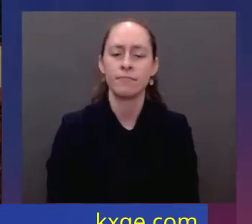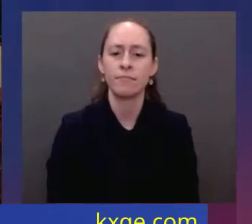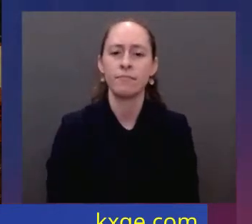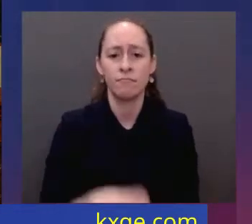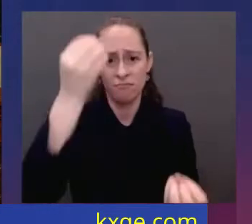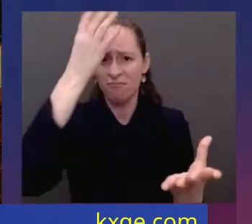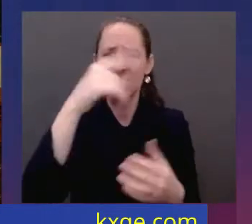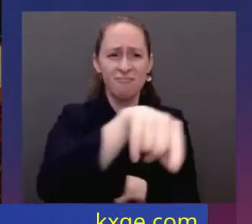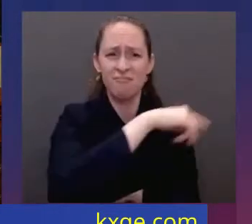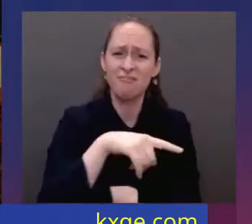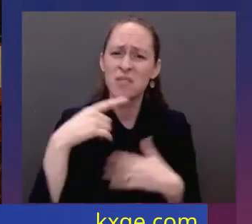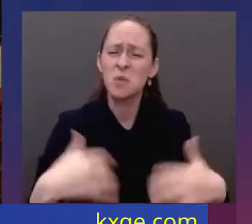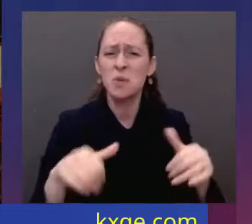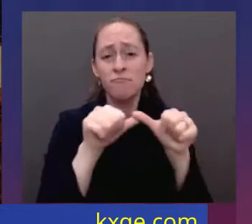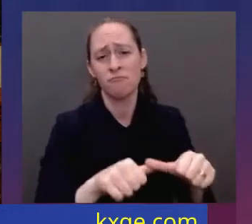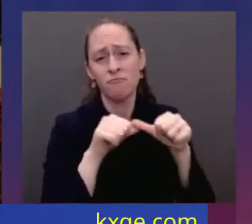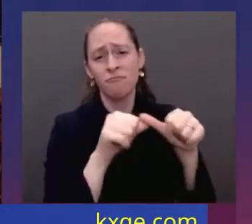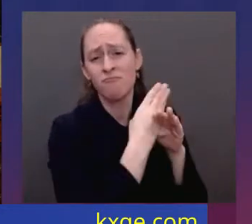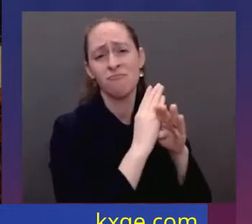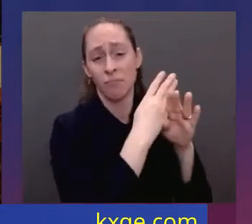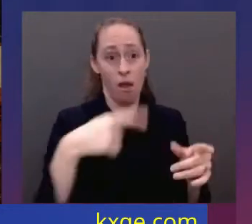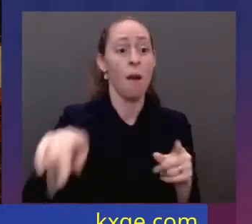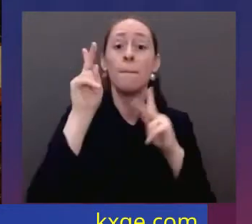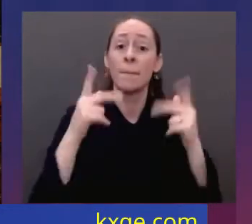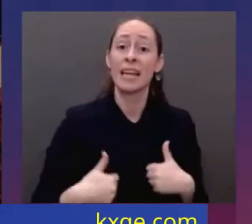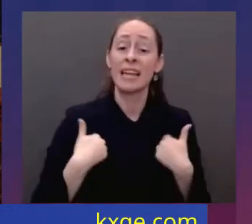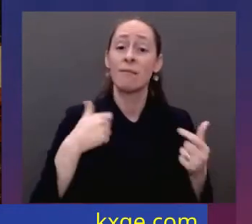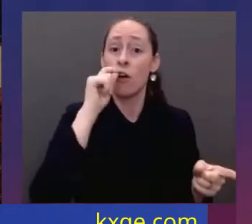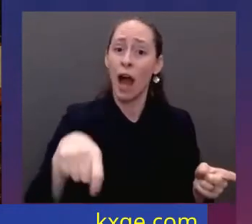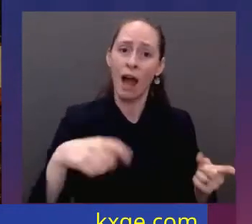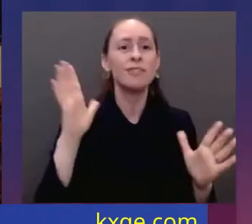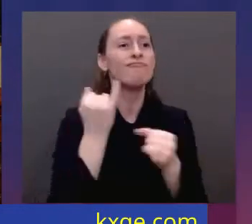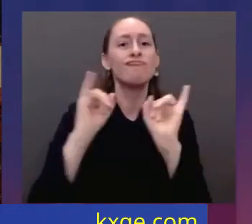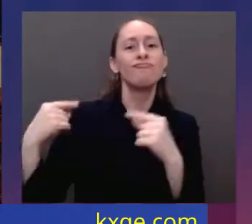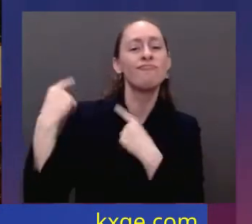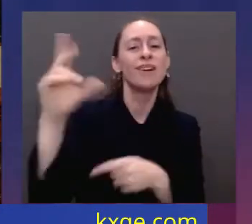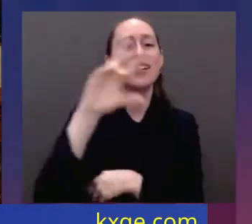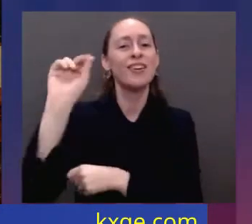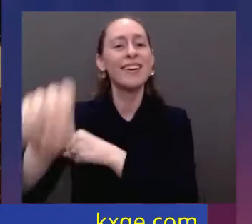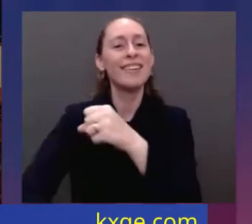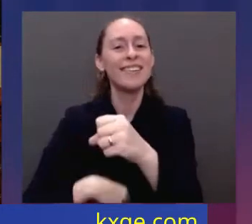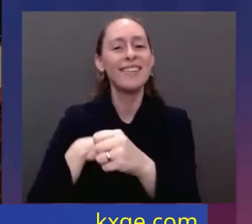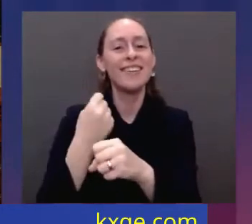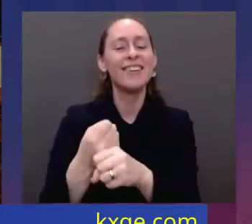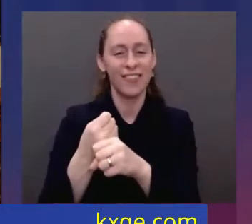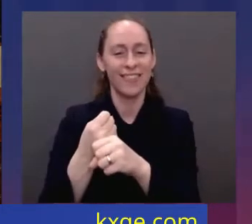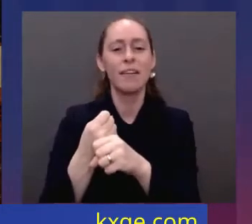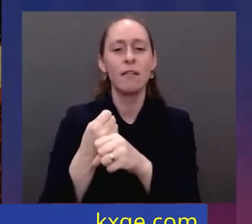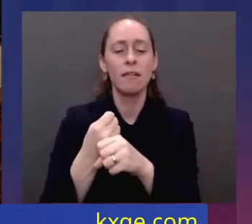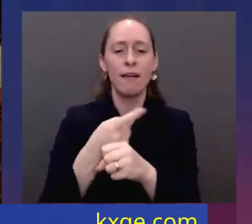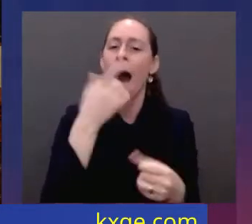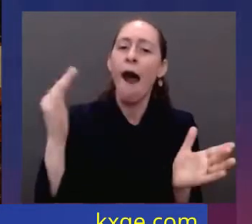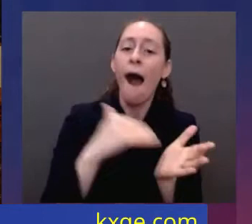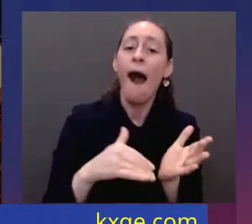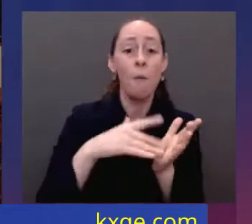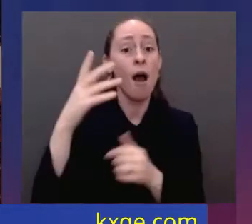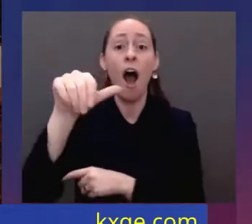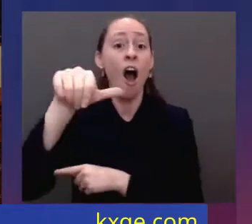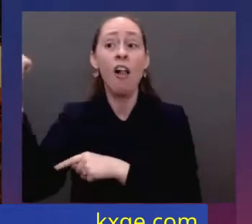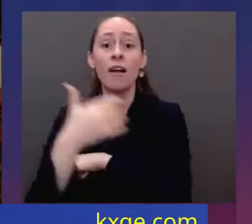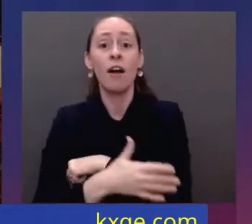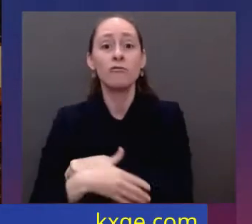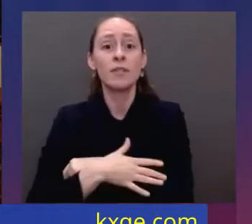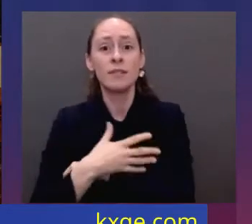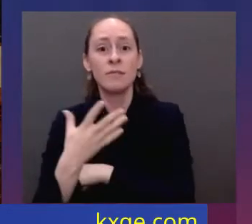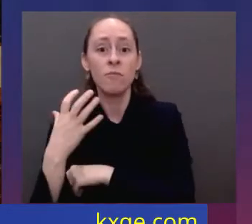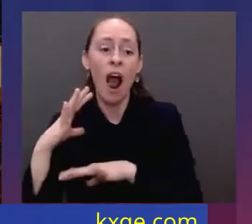They've known 30 years of independence, have repeatedly shown that they will not tolerate anyone who tries to take their country backwards. To all Americans, I'll be honest with